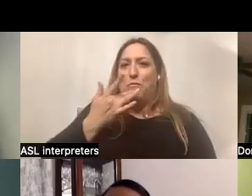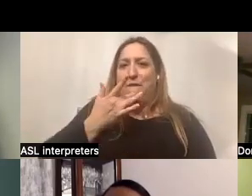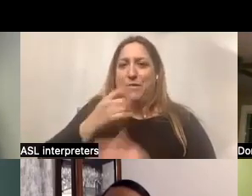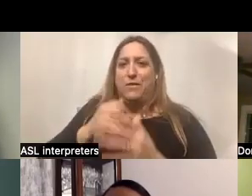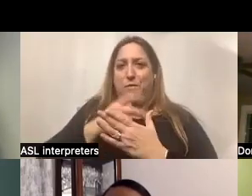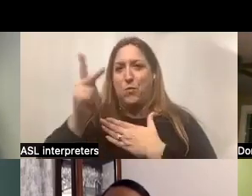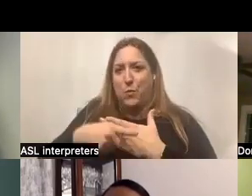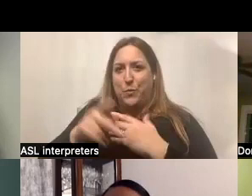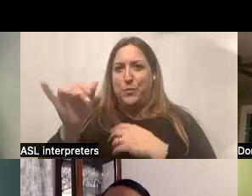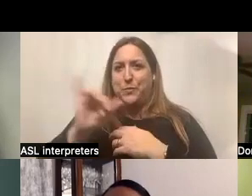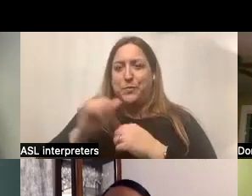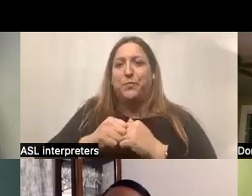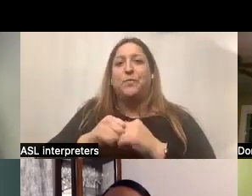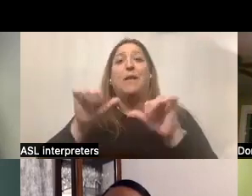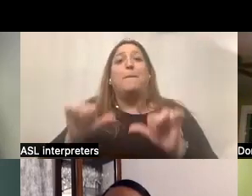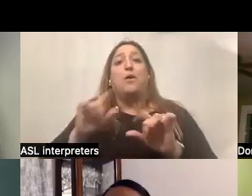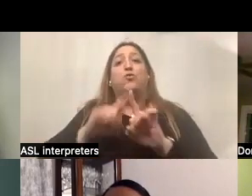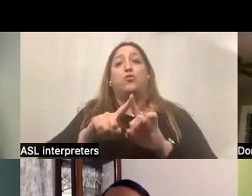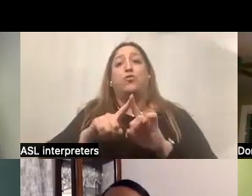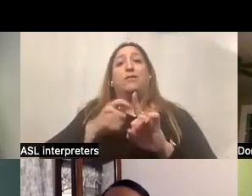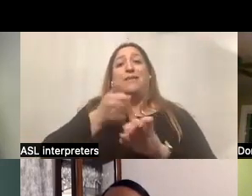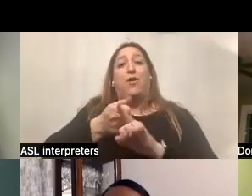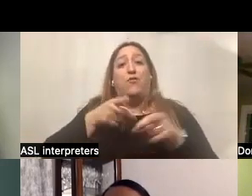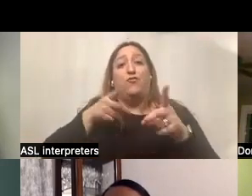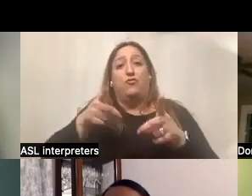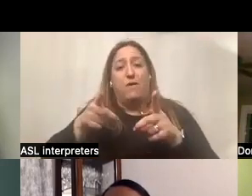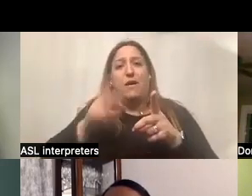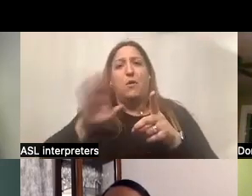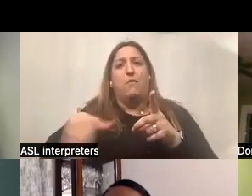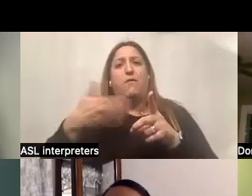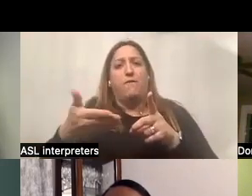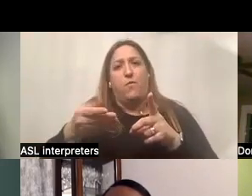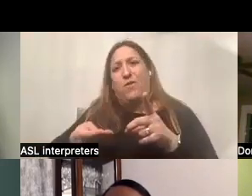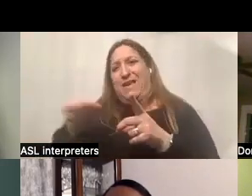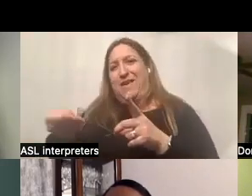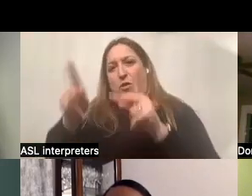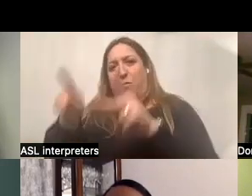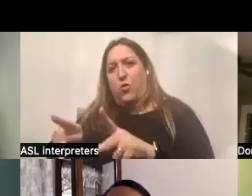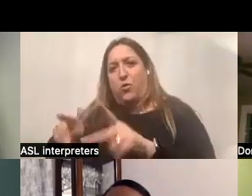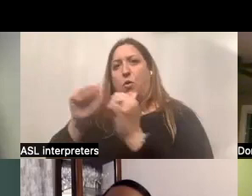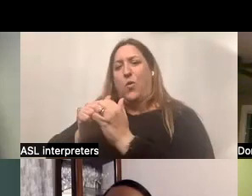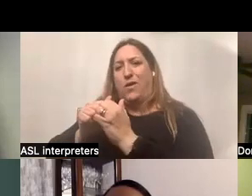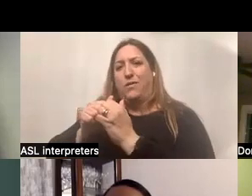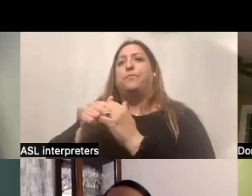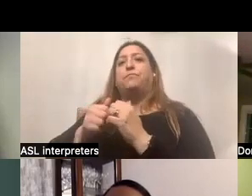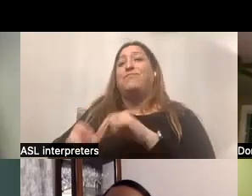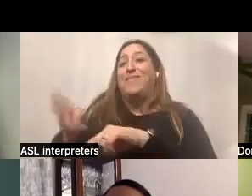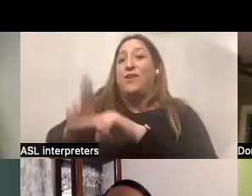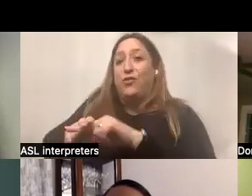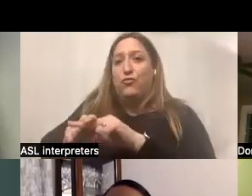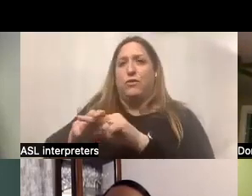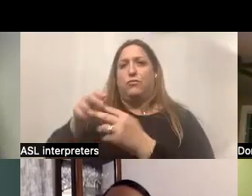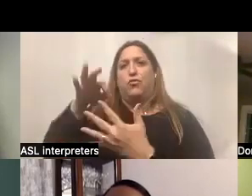The ability to self-direct these services provides the individual with increased choice and control